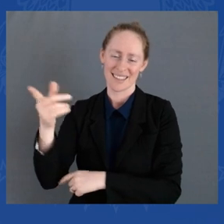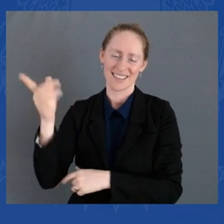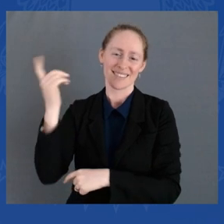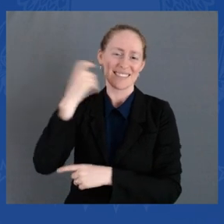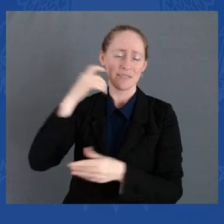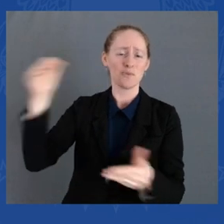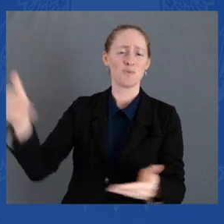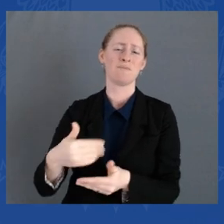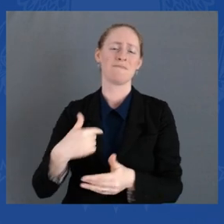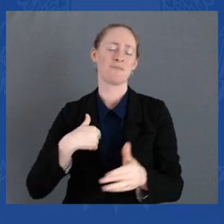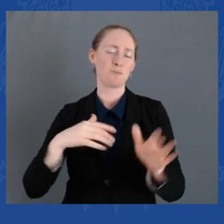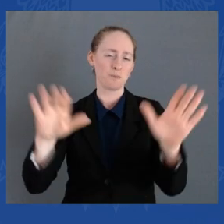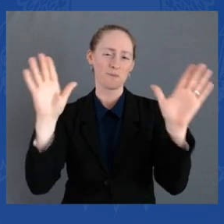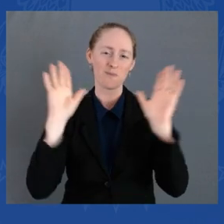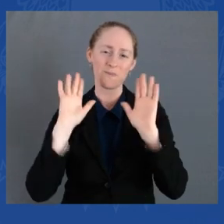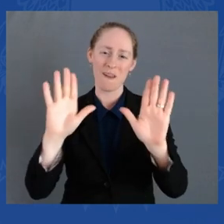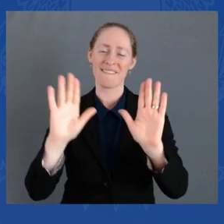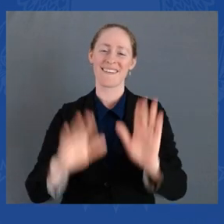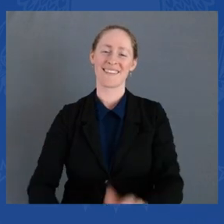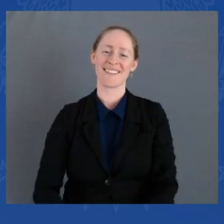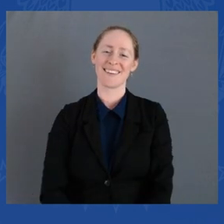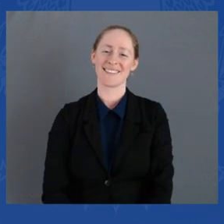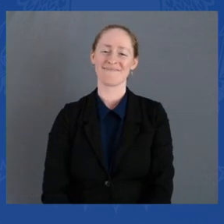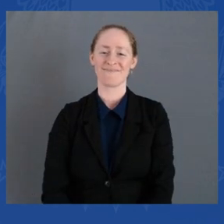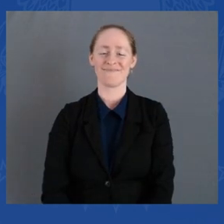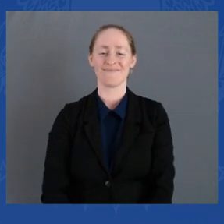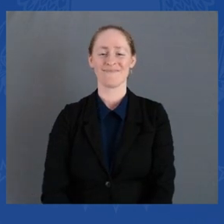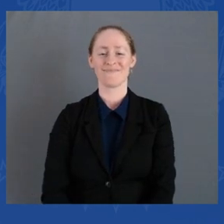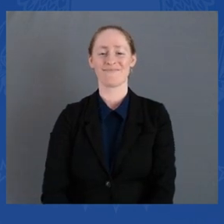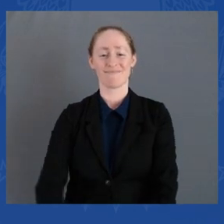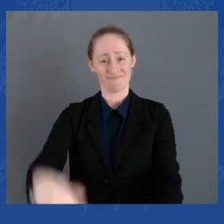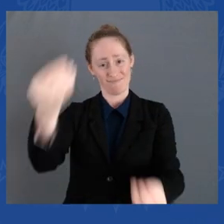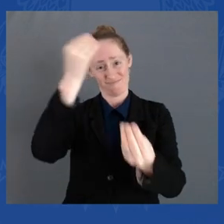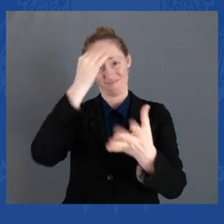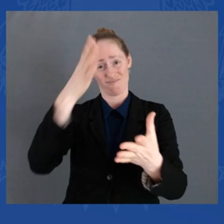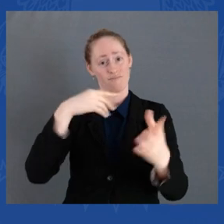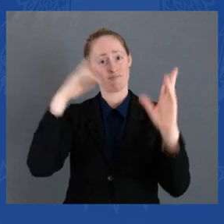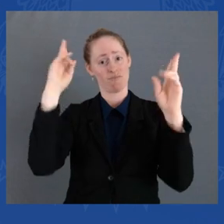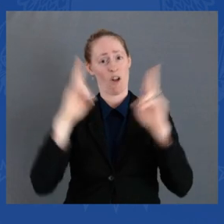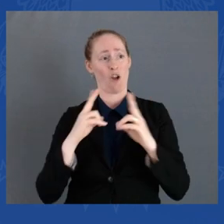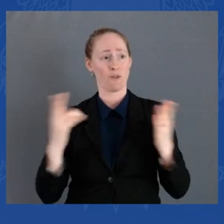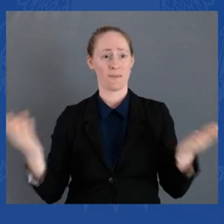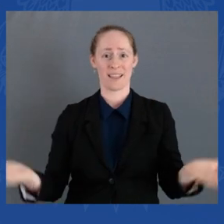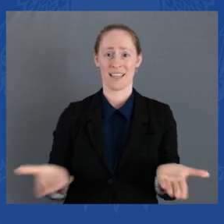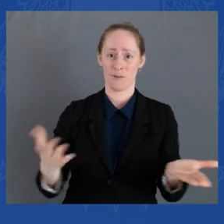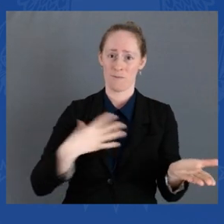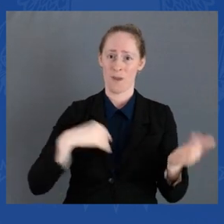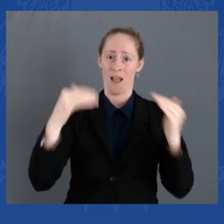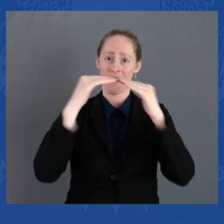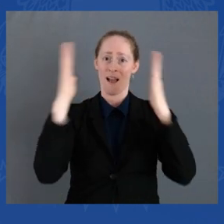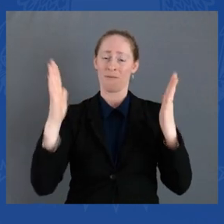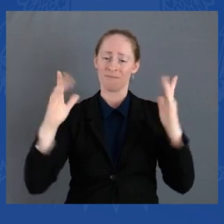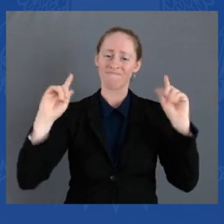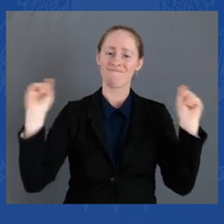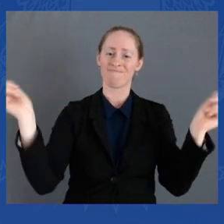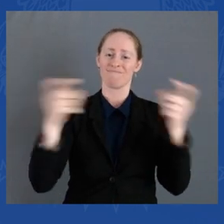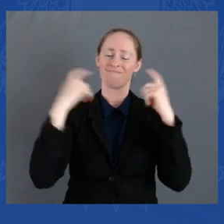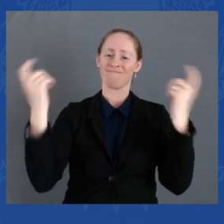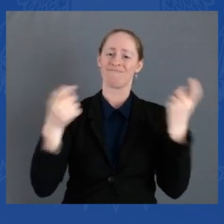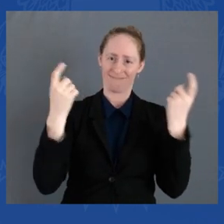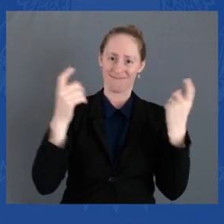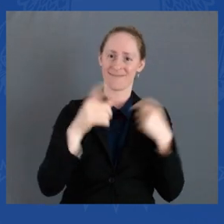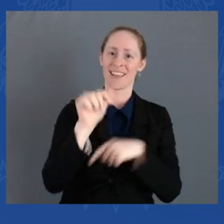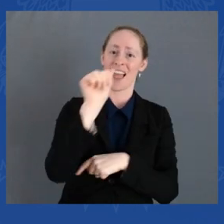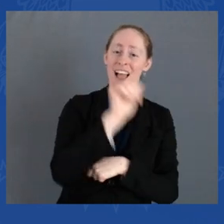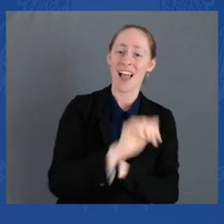at the White House today as we celebrate Asian American, Native Hawaiian, and Pacific Islander Heritage Month. This month is